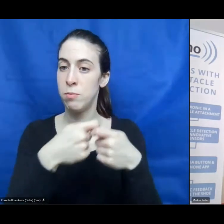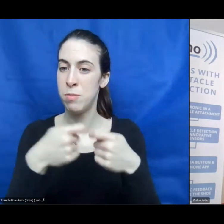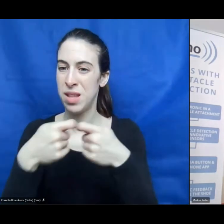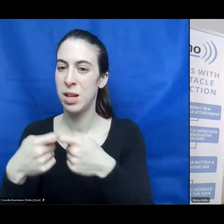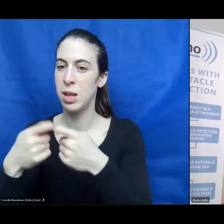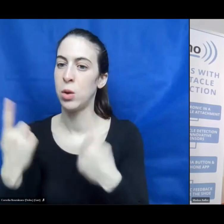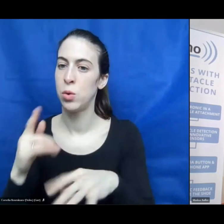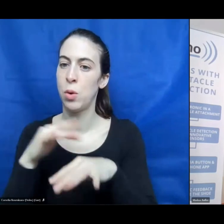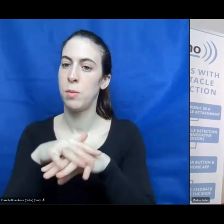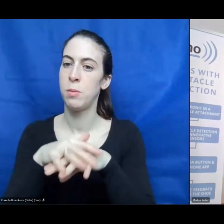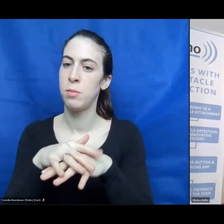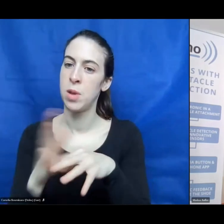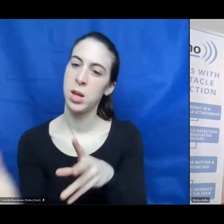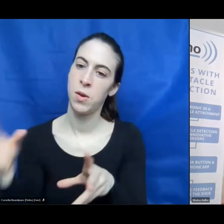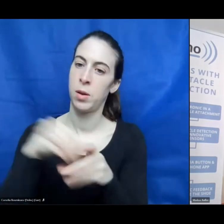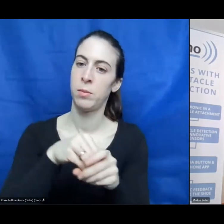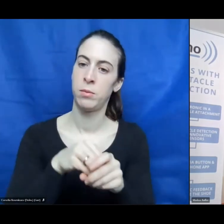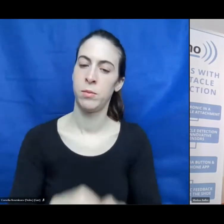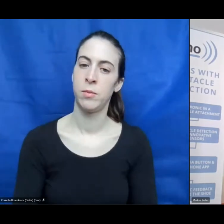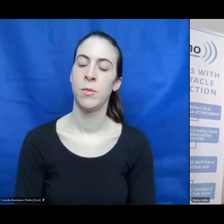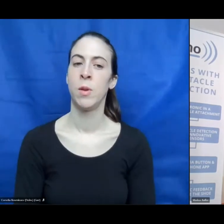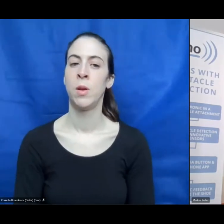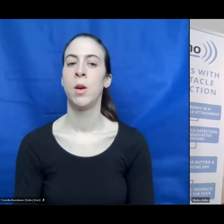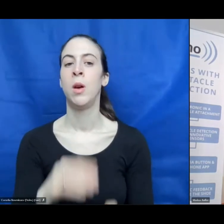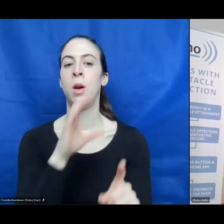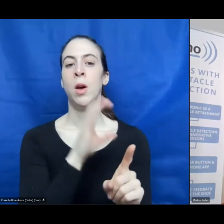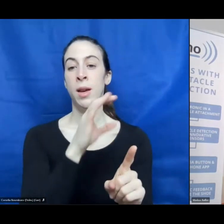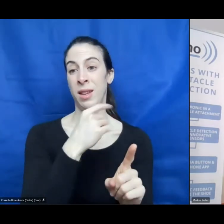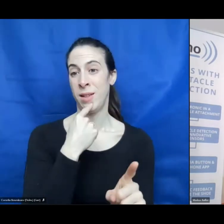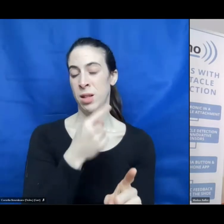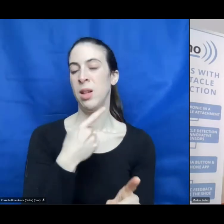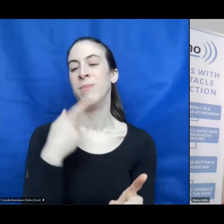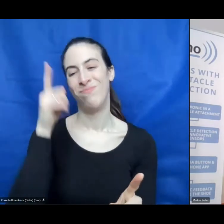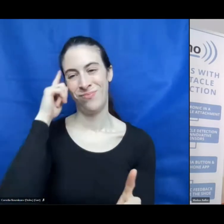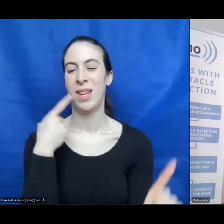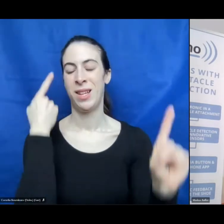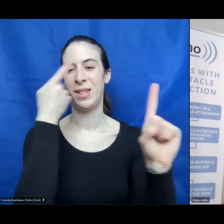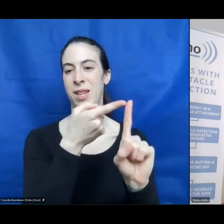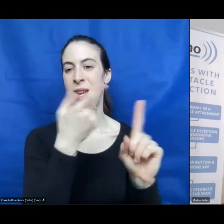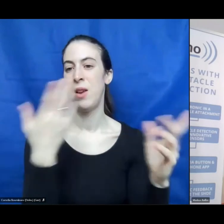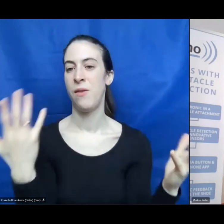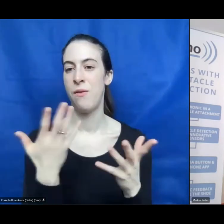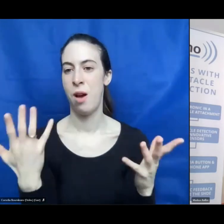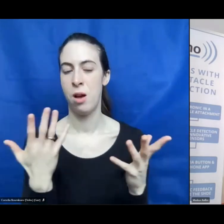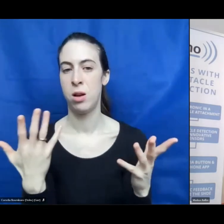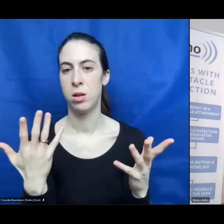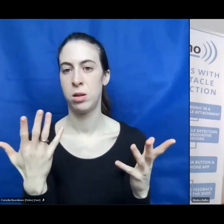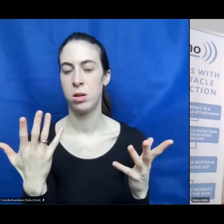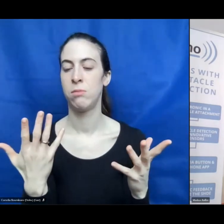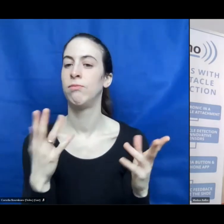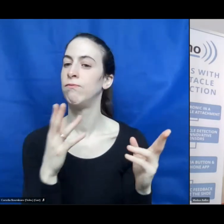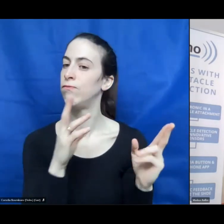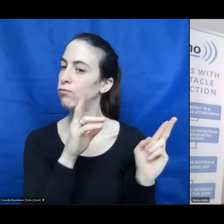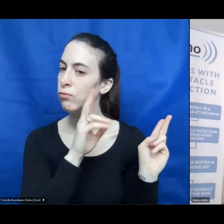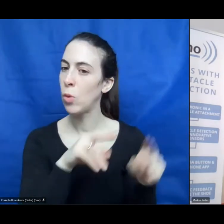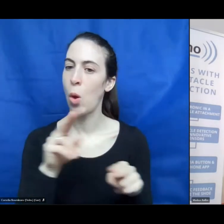in this network? I think the goal of this network should be, it's absolutely normal that